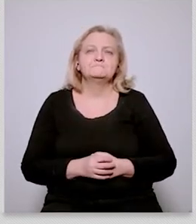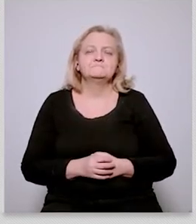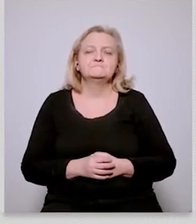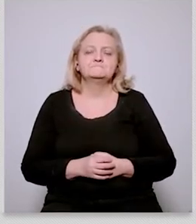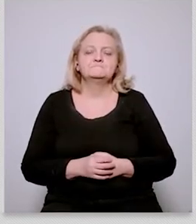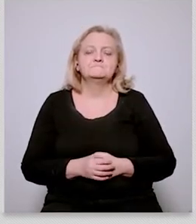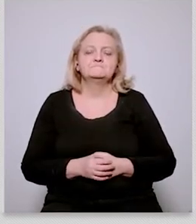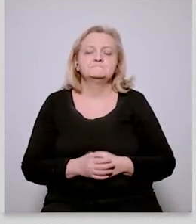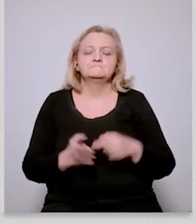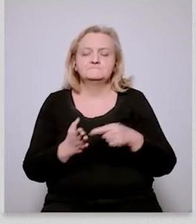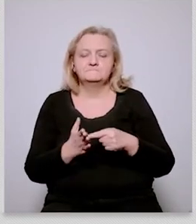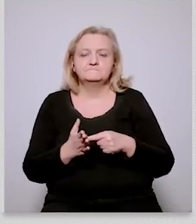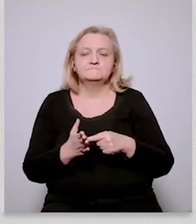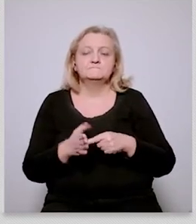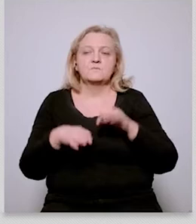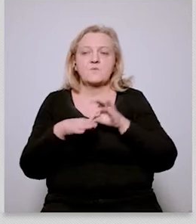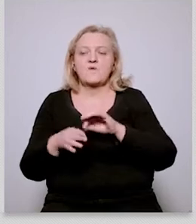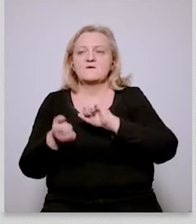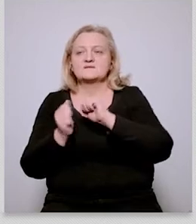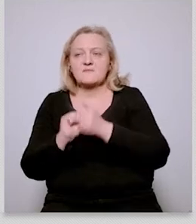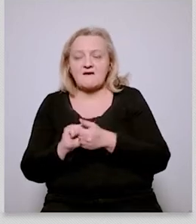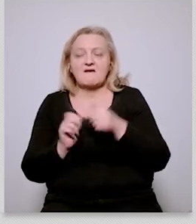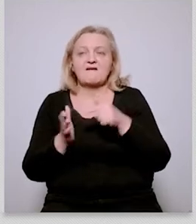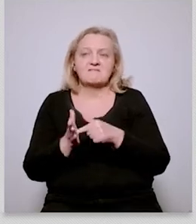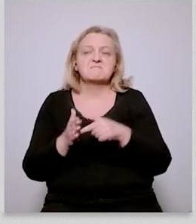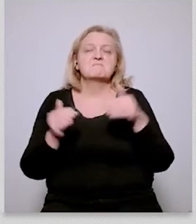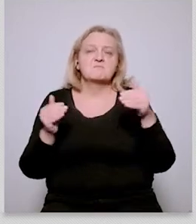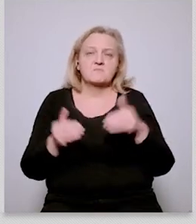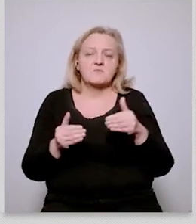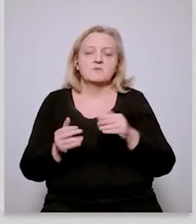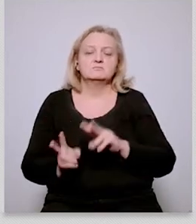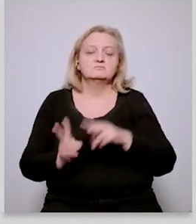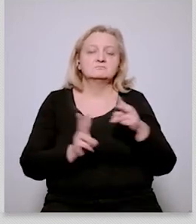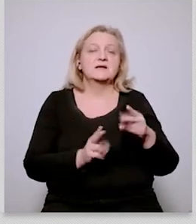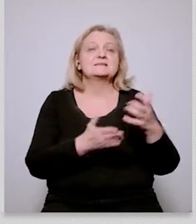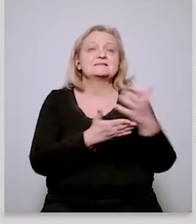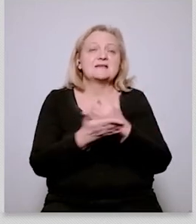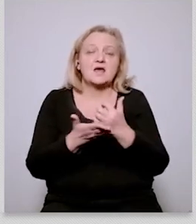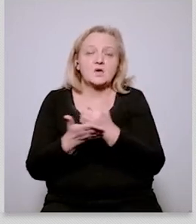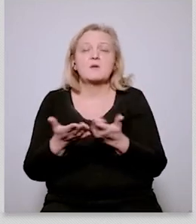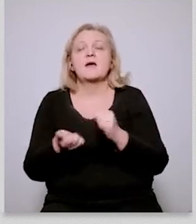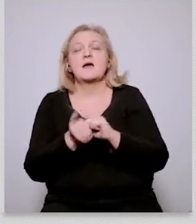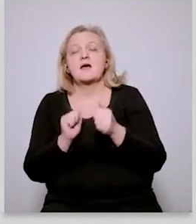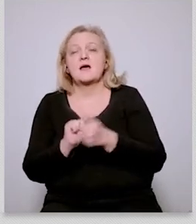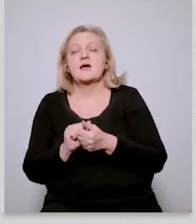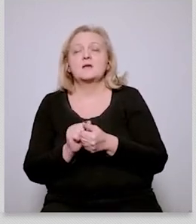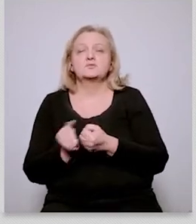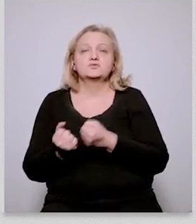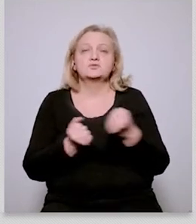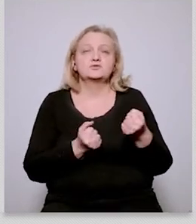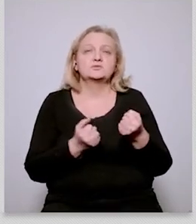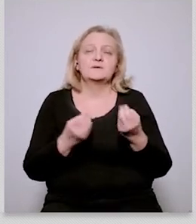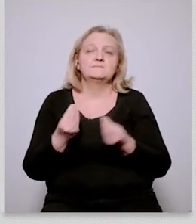the potential for climate to be used in exactly the same way that it would be essentially depicted